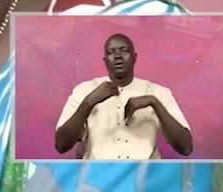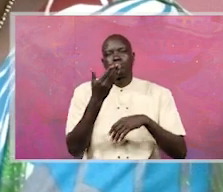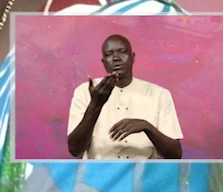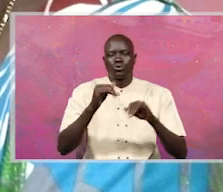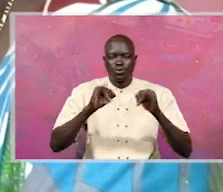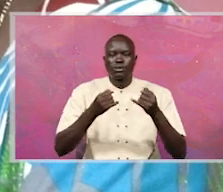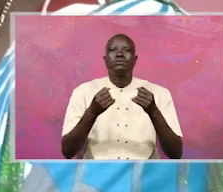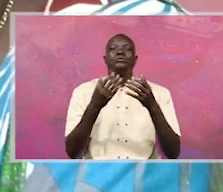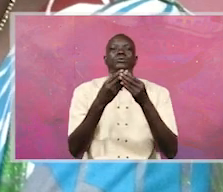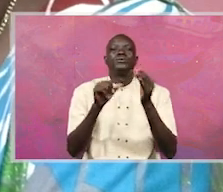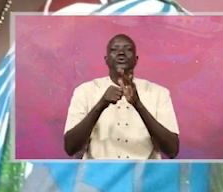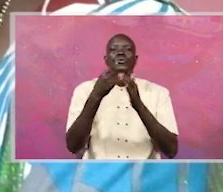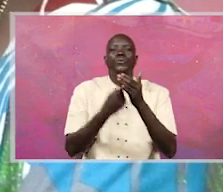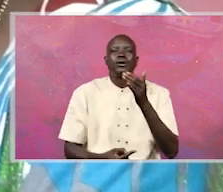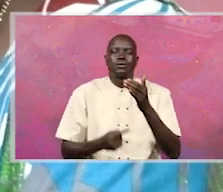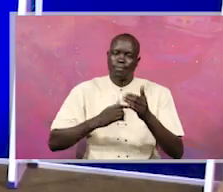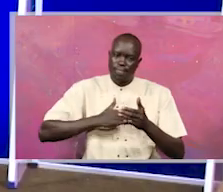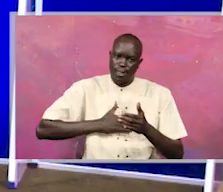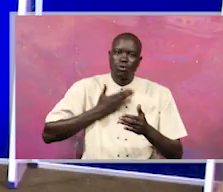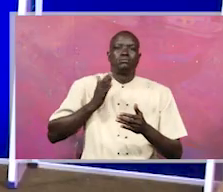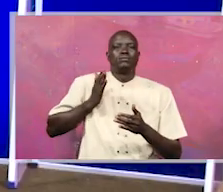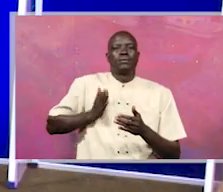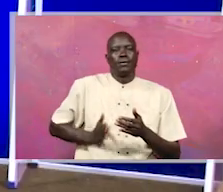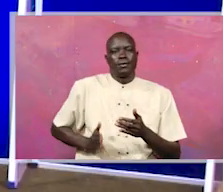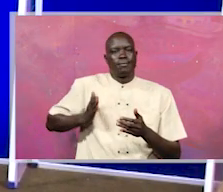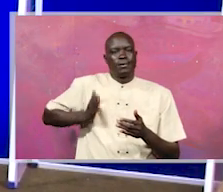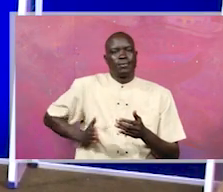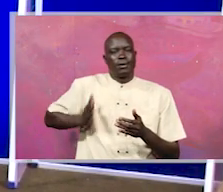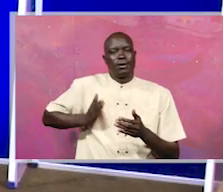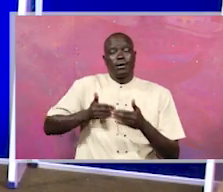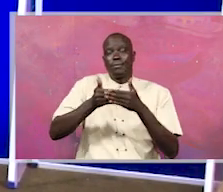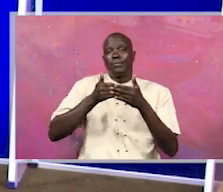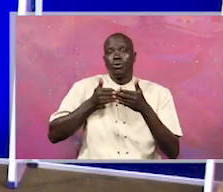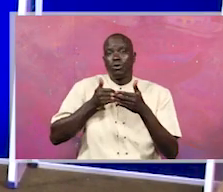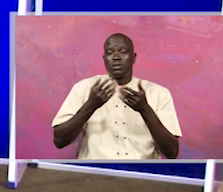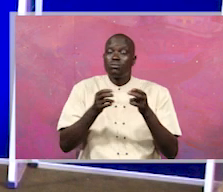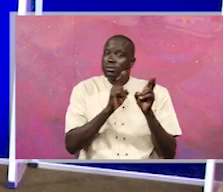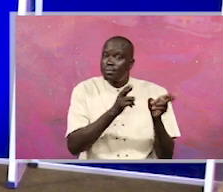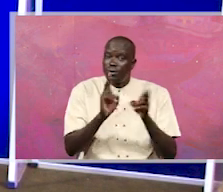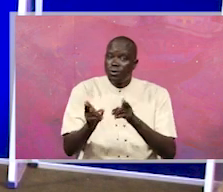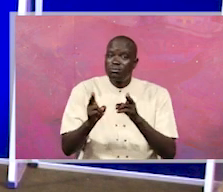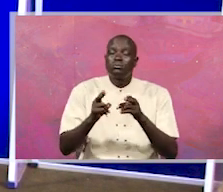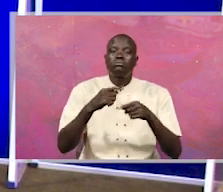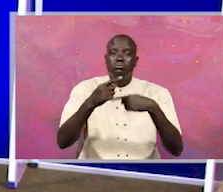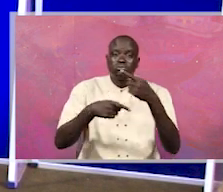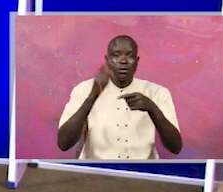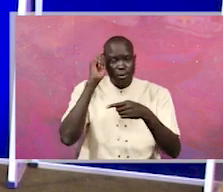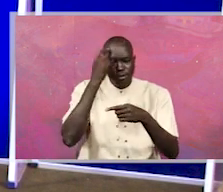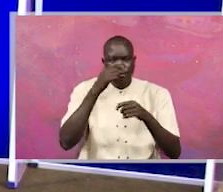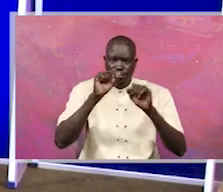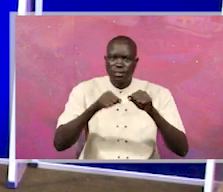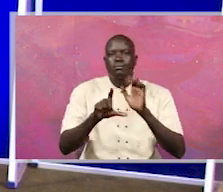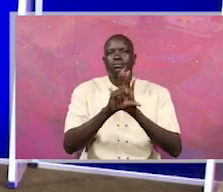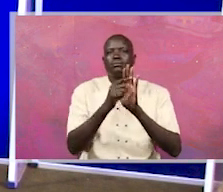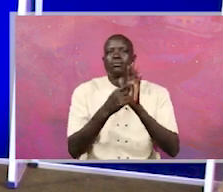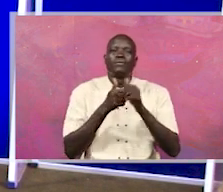deal with the issue of our own integrity before we do that. But in the normal running of government, that is what it should be. But let